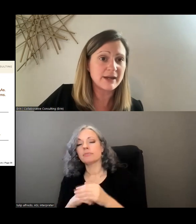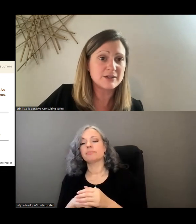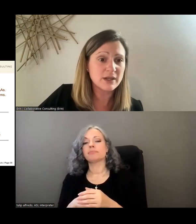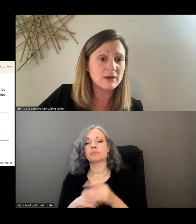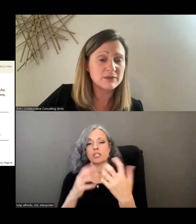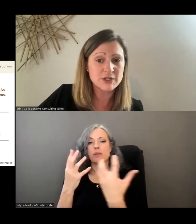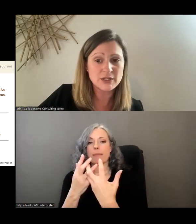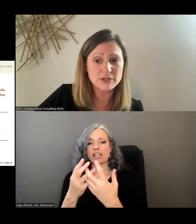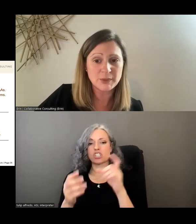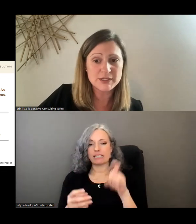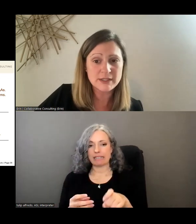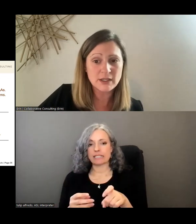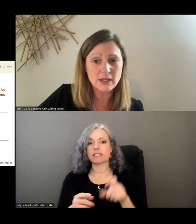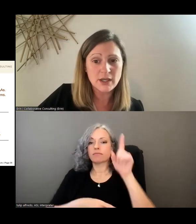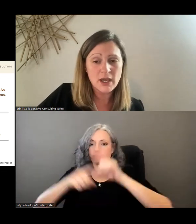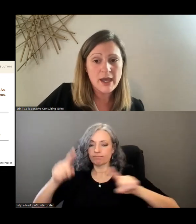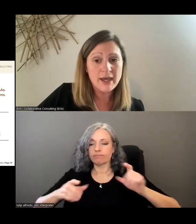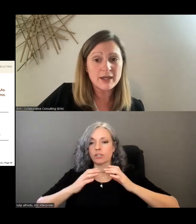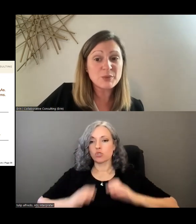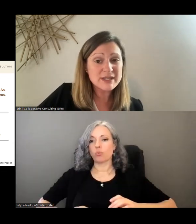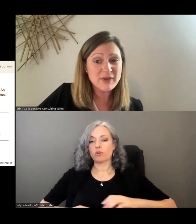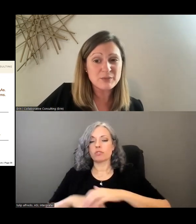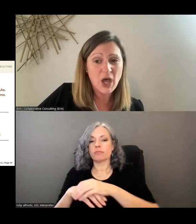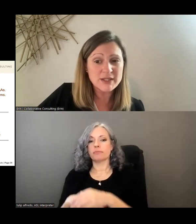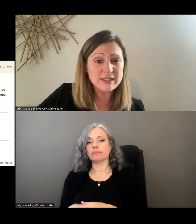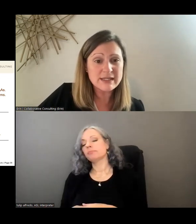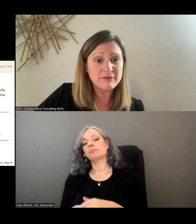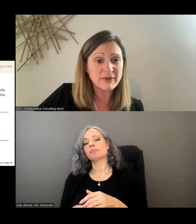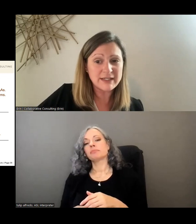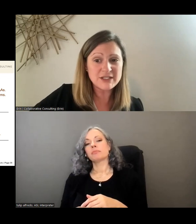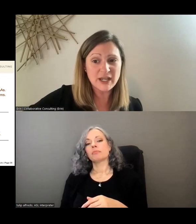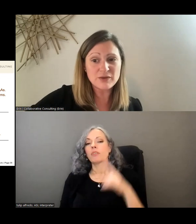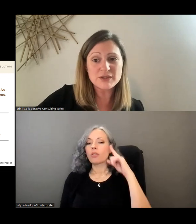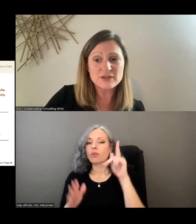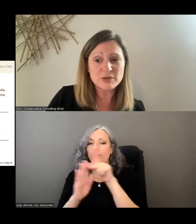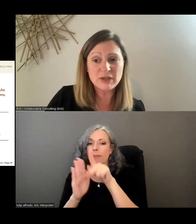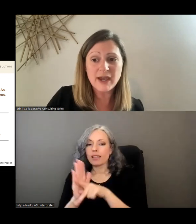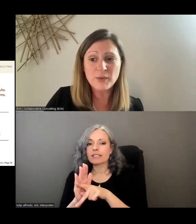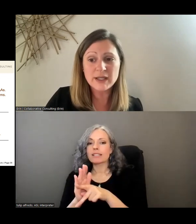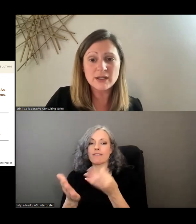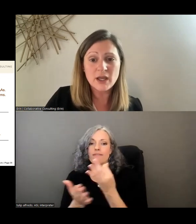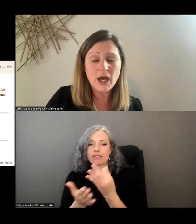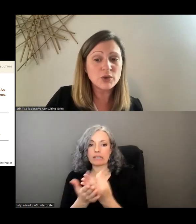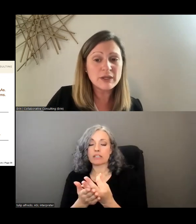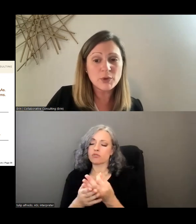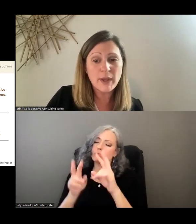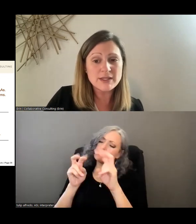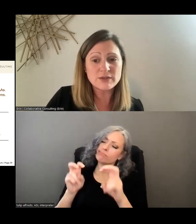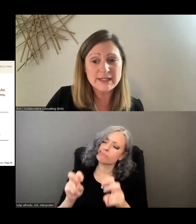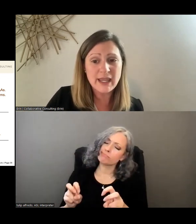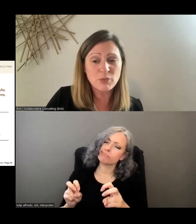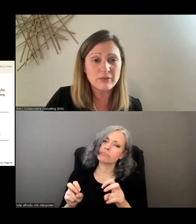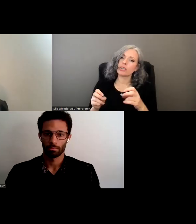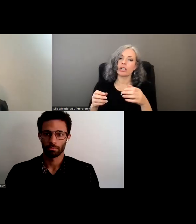needs and desires of diverse consumers uh triple a's felt the policies and funding channels should be evaluated uh looking for